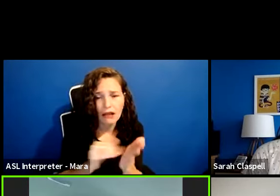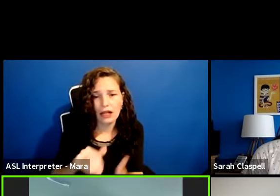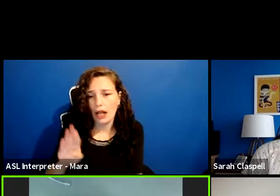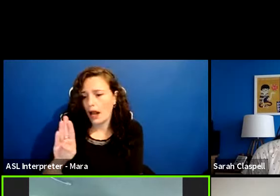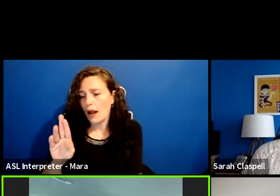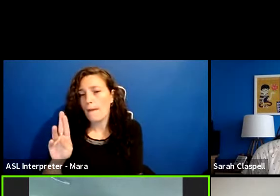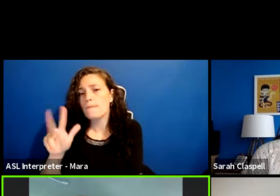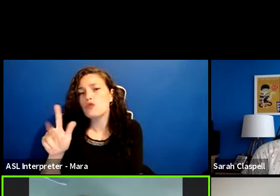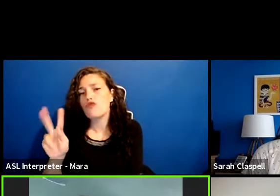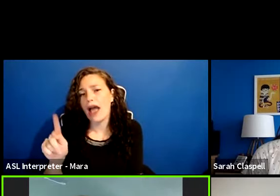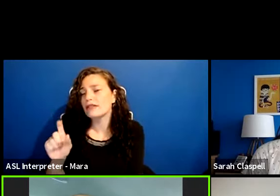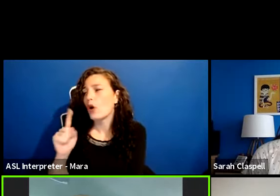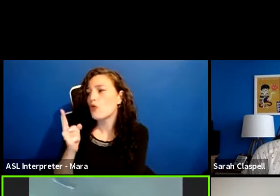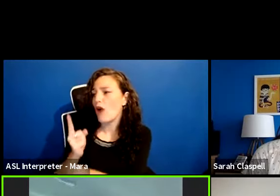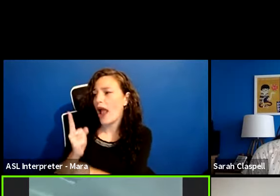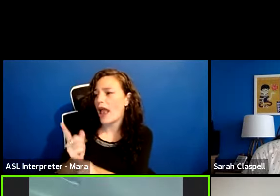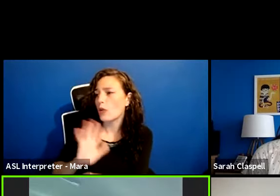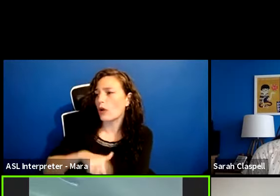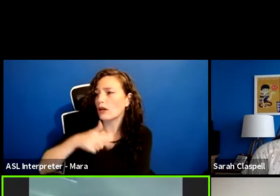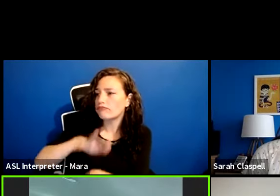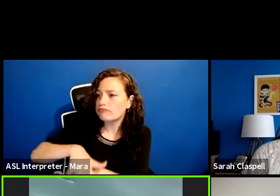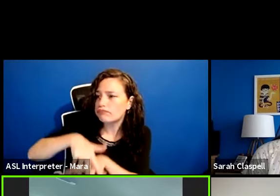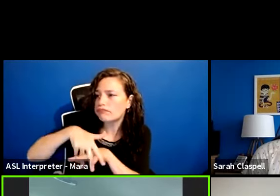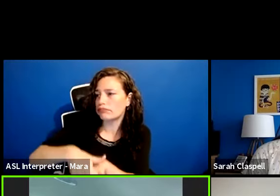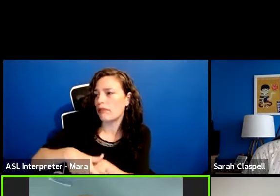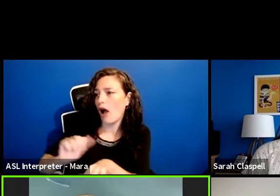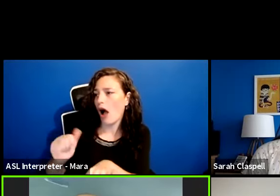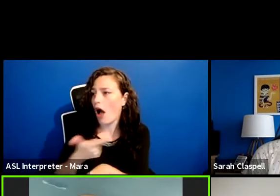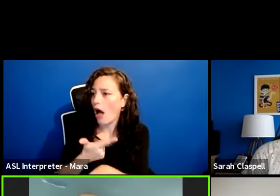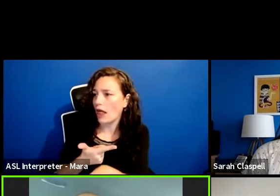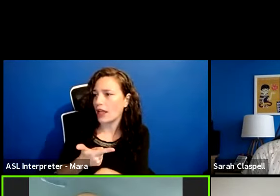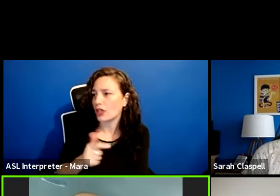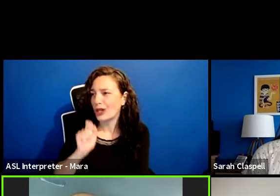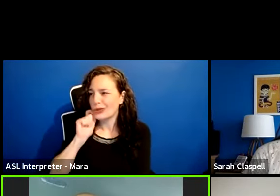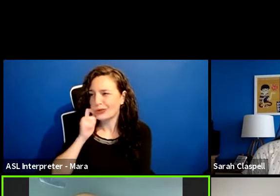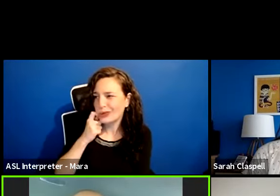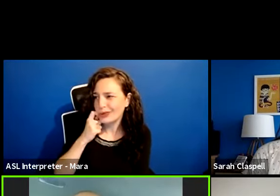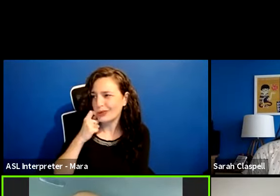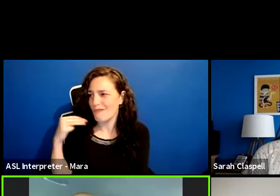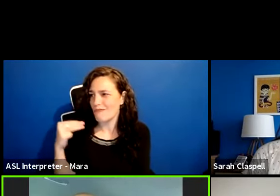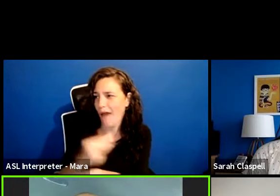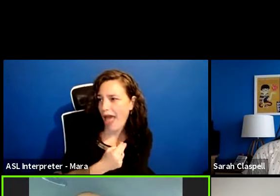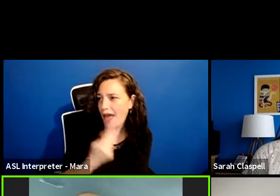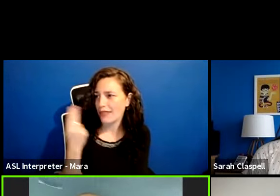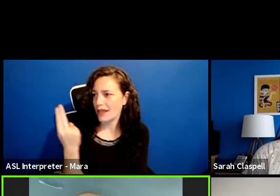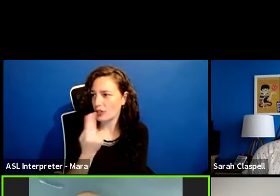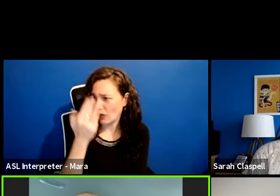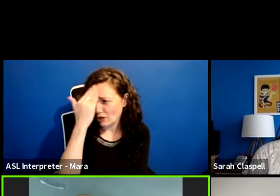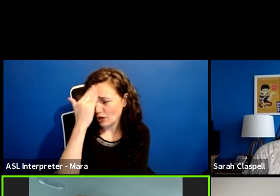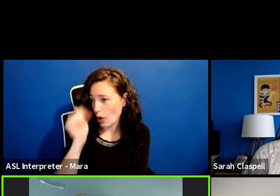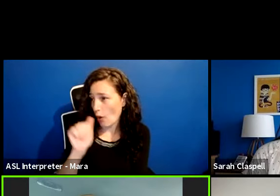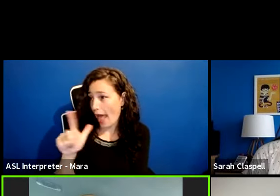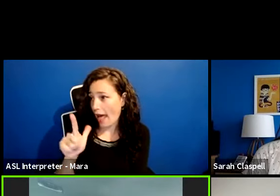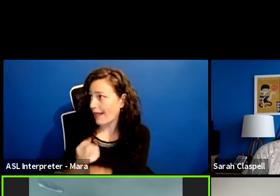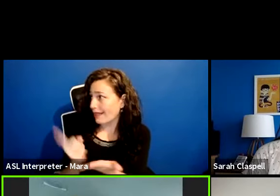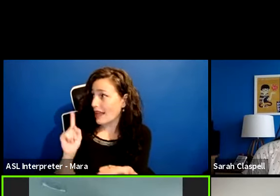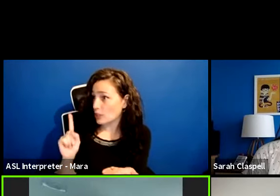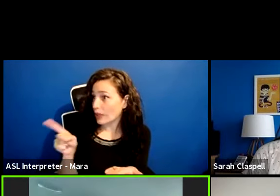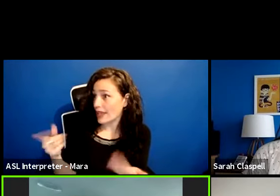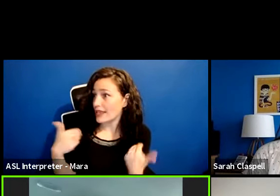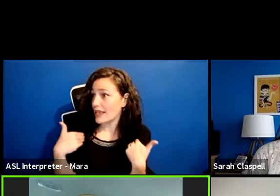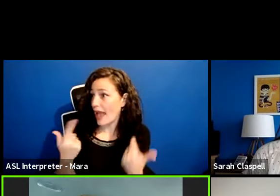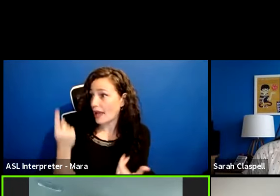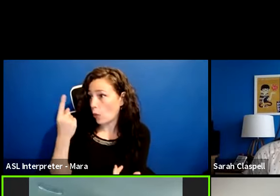in like cool type of math and history. Like, you know what I mean? Like last week, Al had one wife and now we subtract